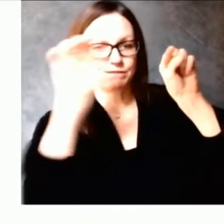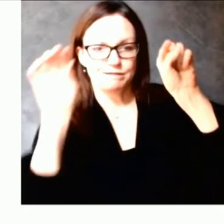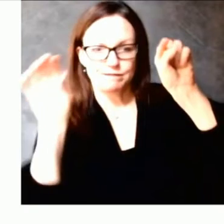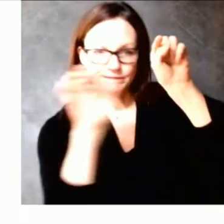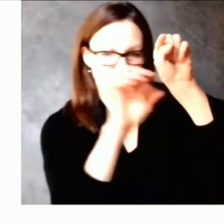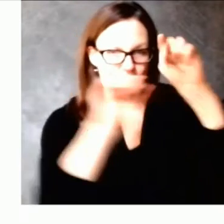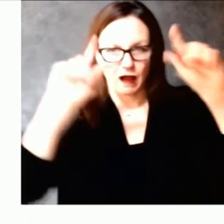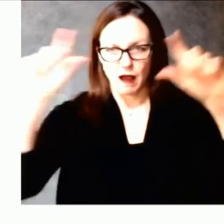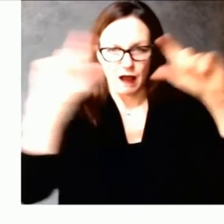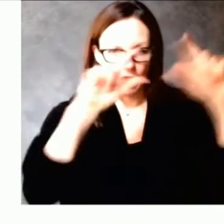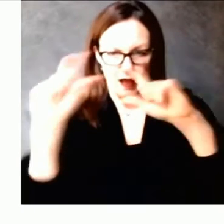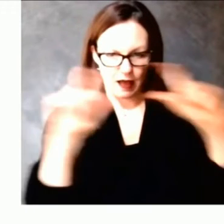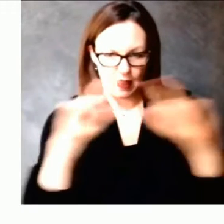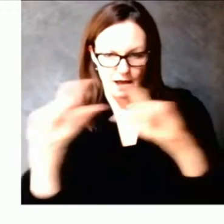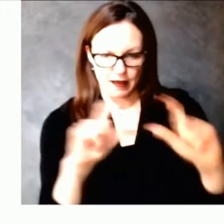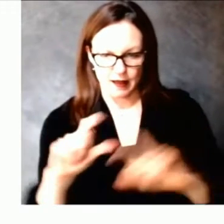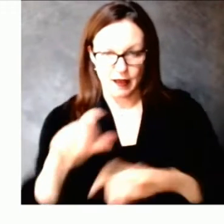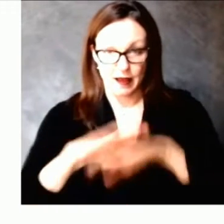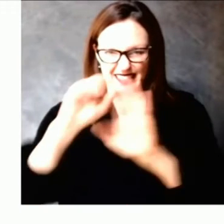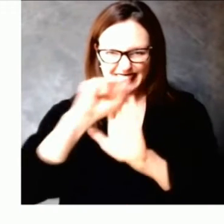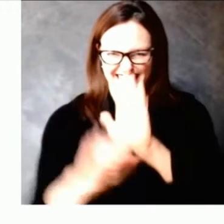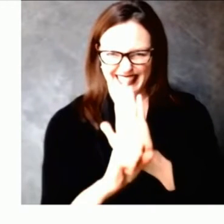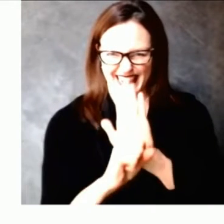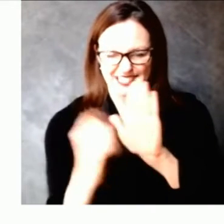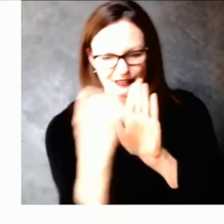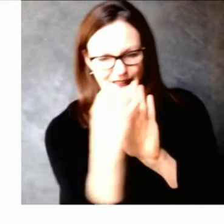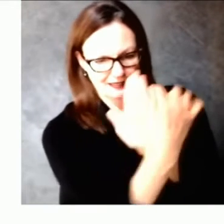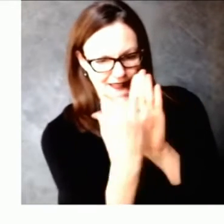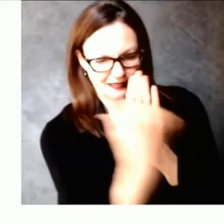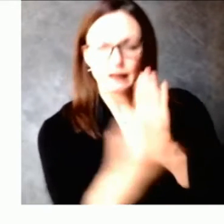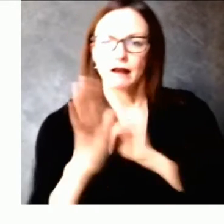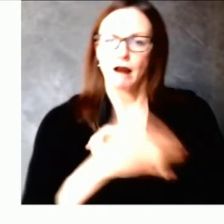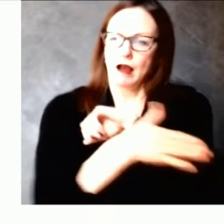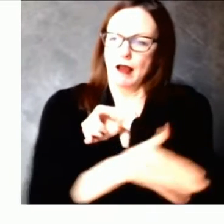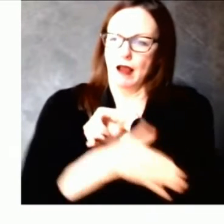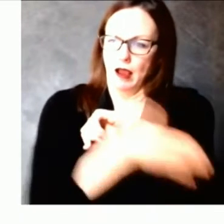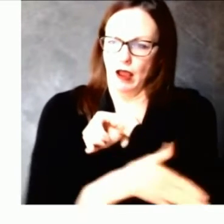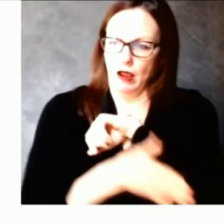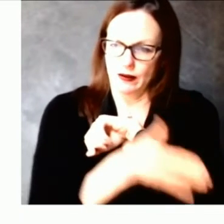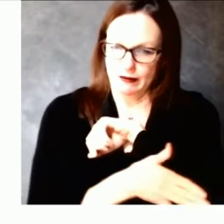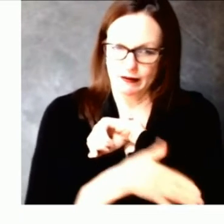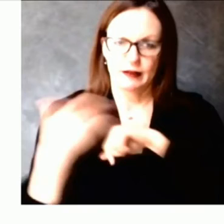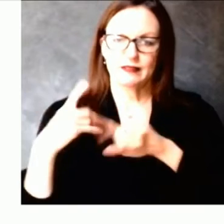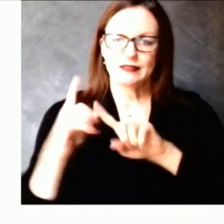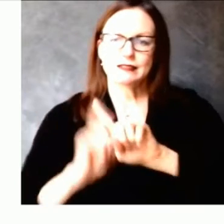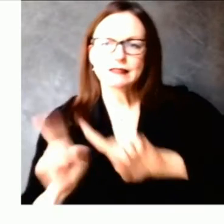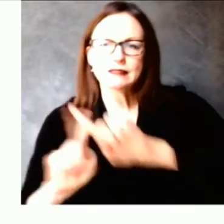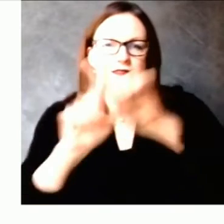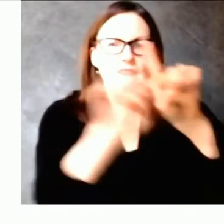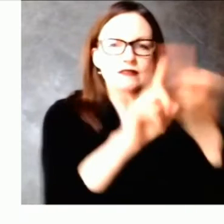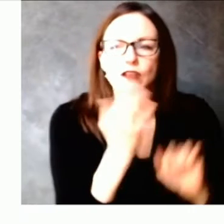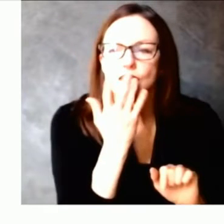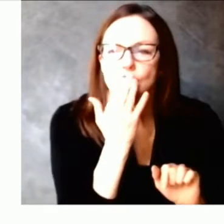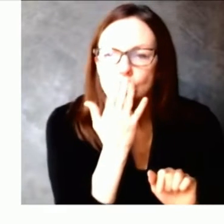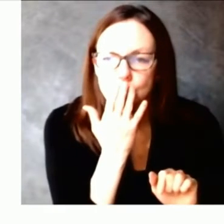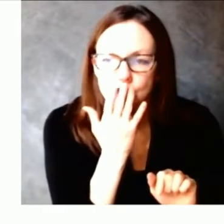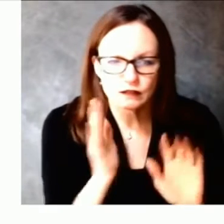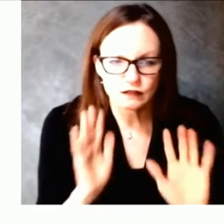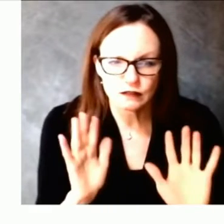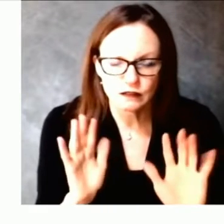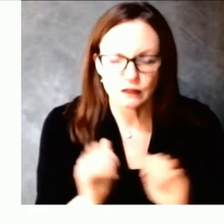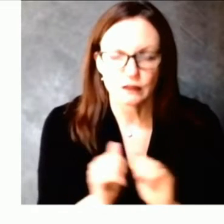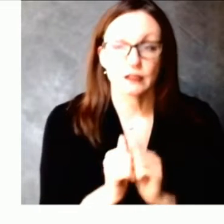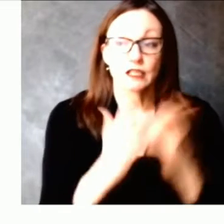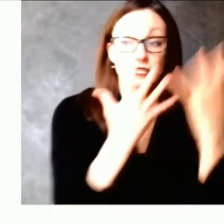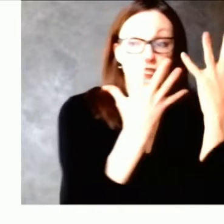shades reflect higher percentages and lighter shades, lower percentages. To see the